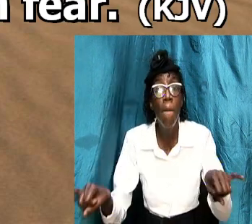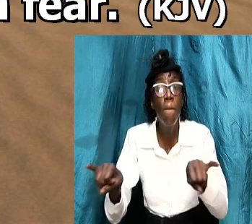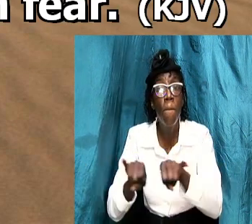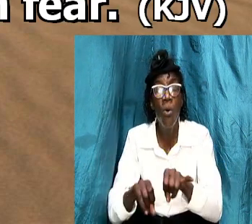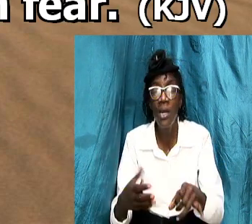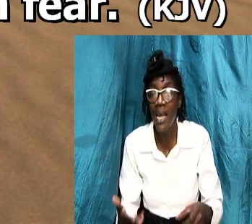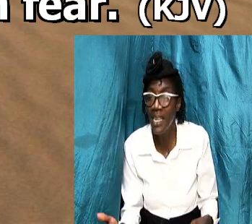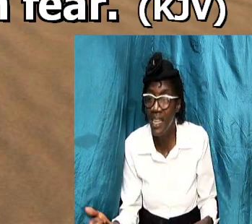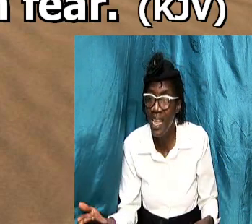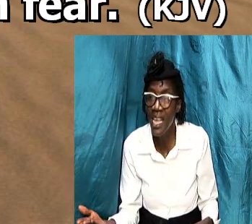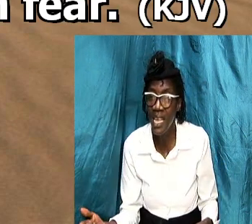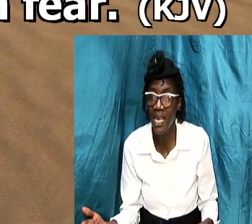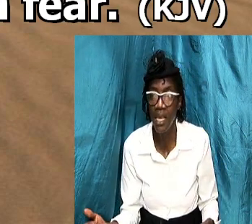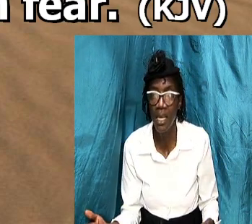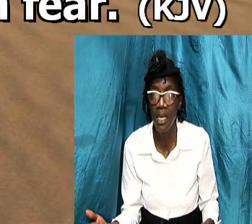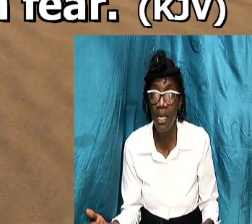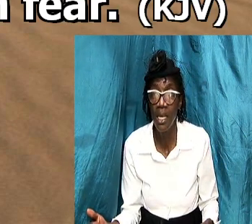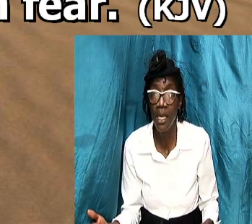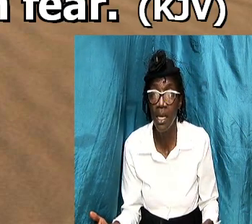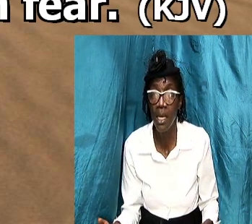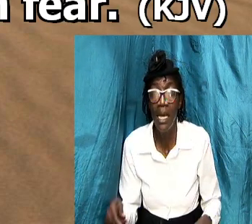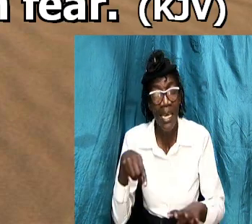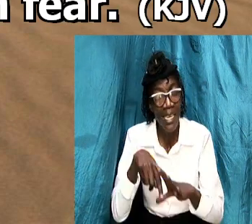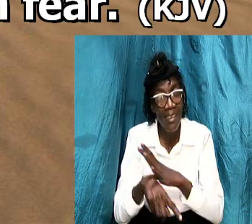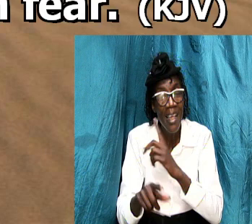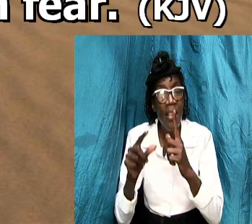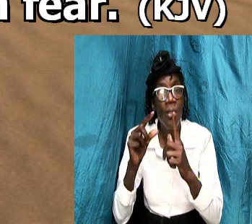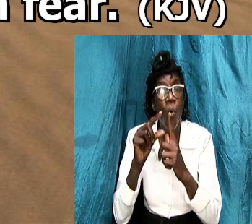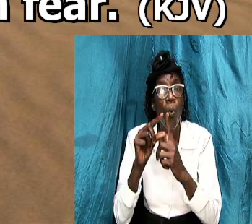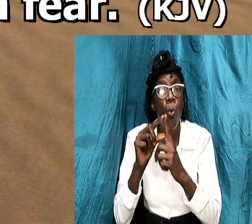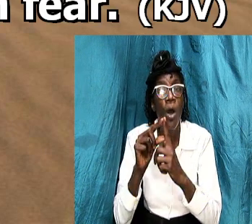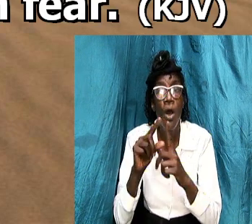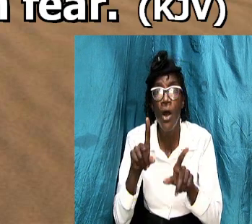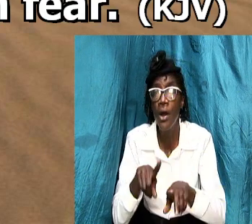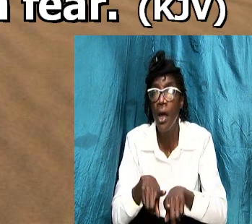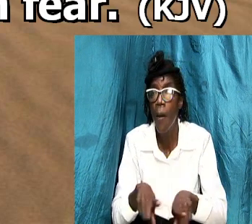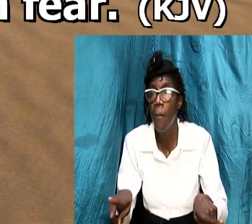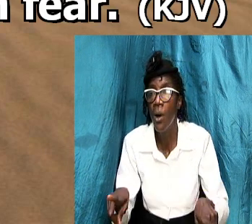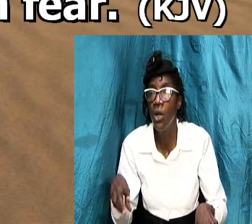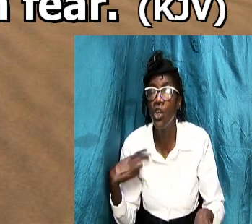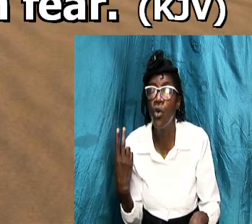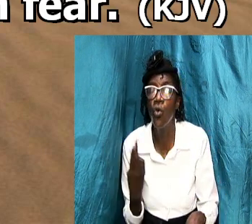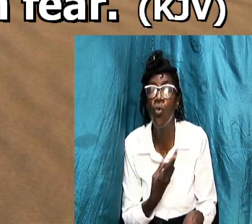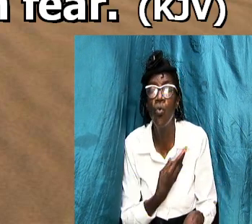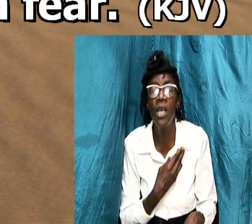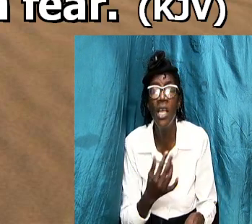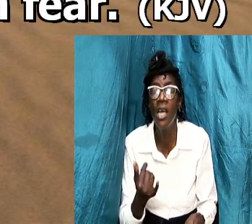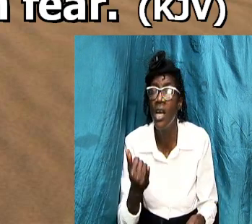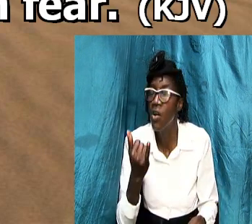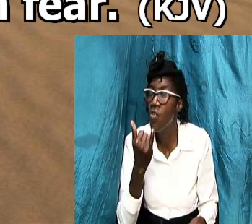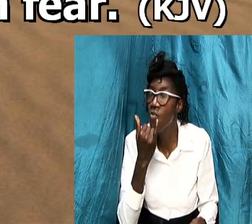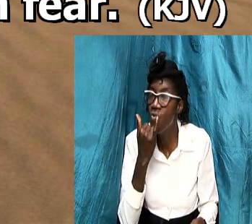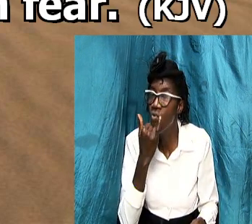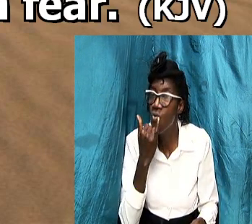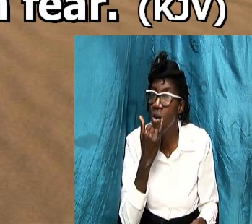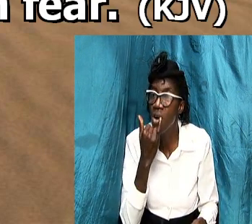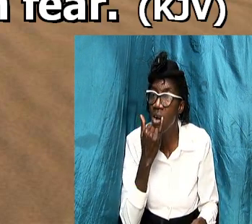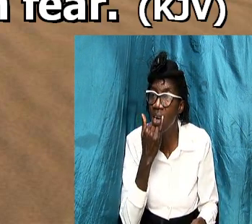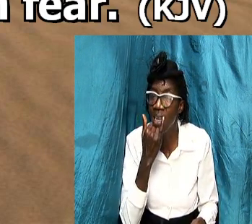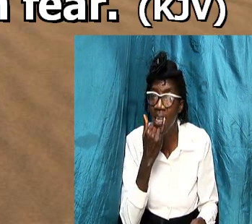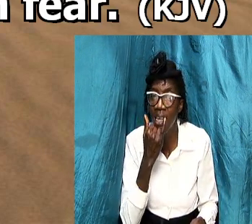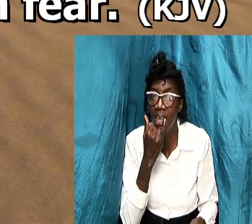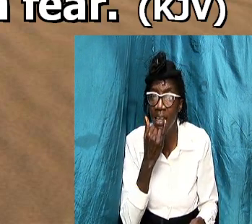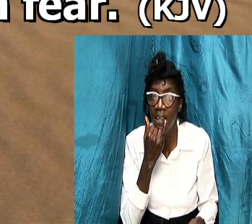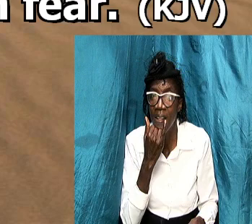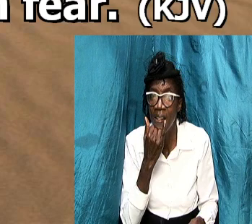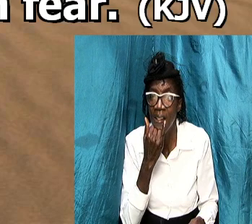significant thing it is in the world but we somehow wrongly associate